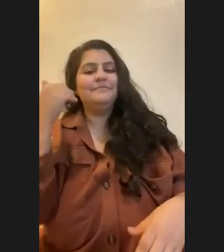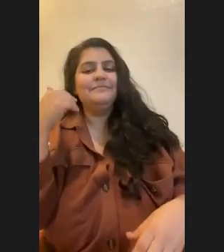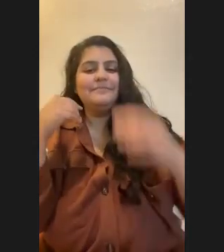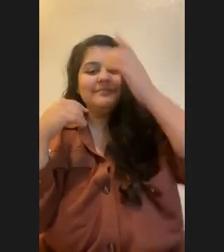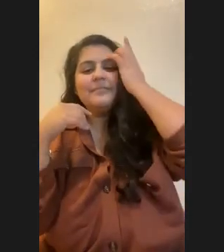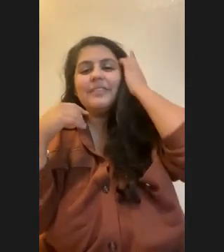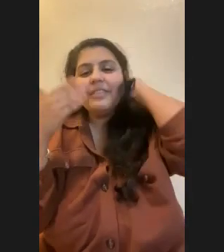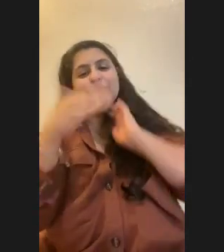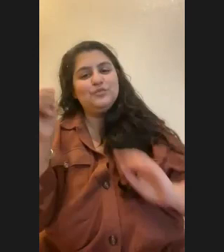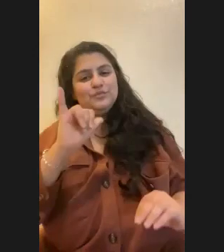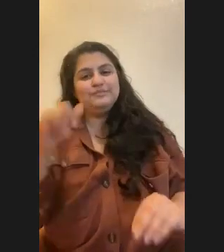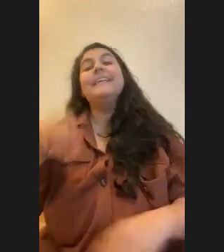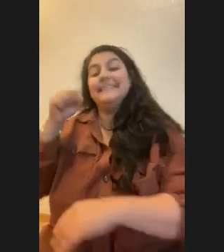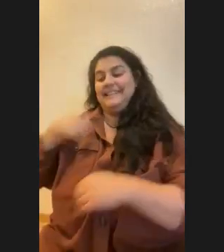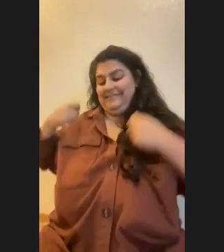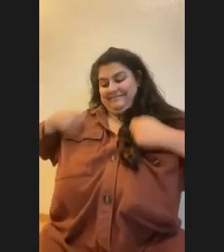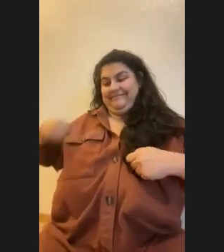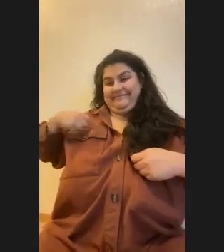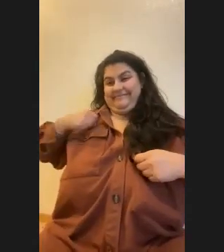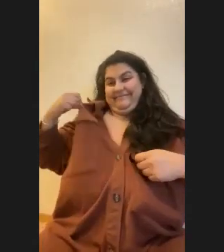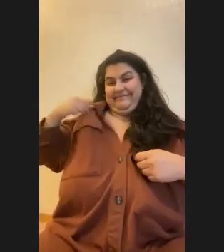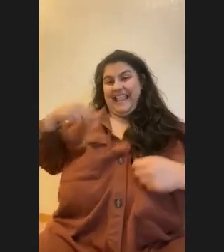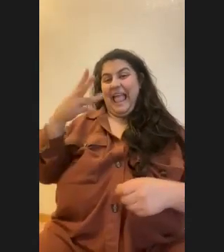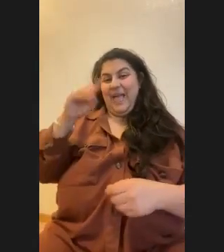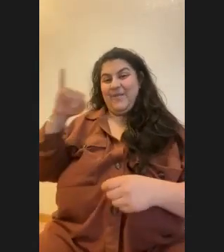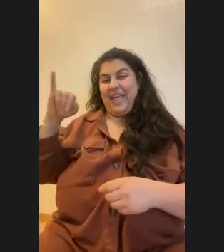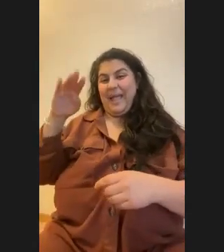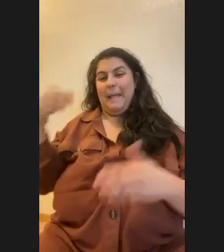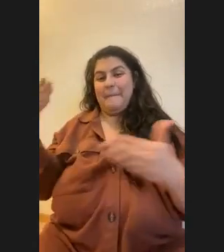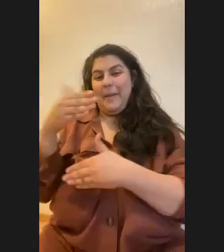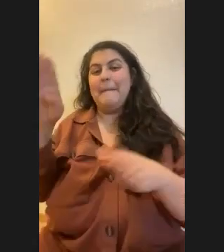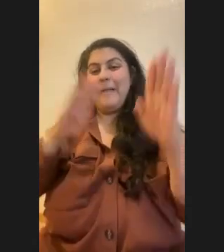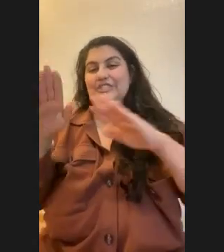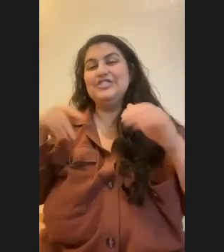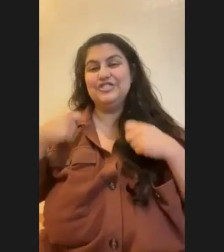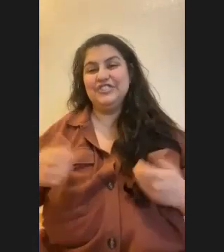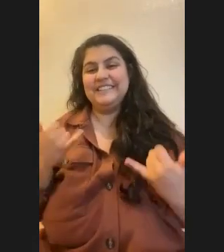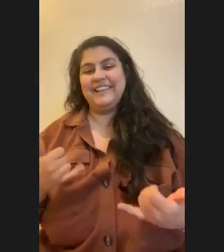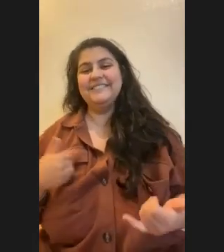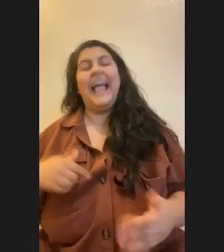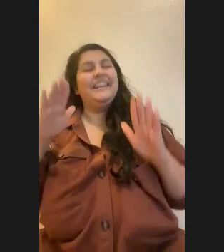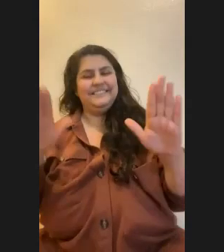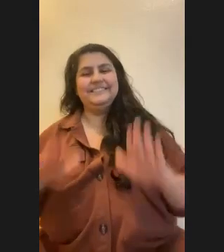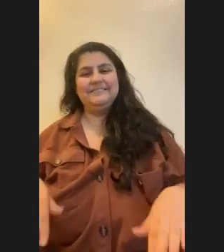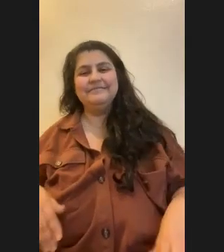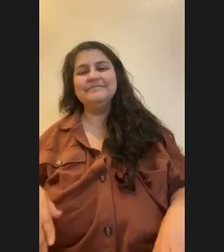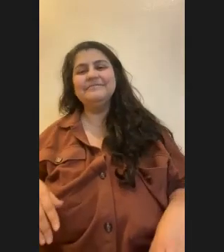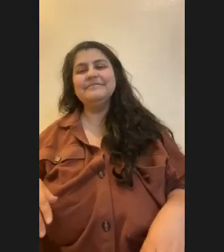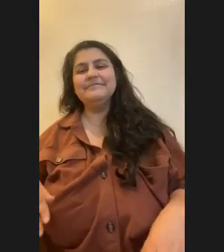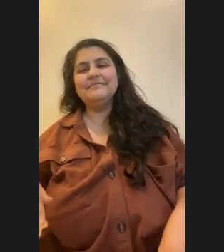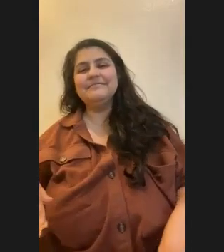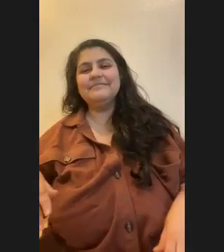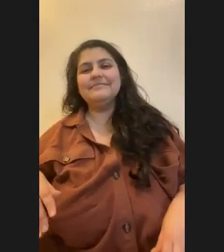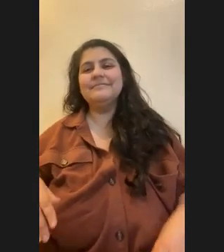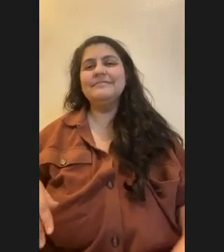enough wearing my Hawaii Institute of Marine Biology shirt. Nice. Very cool. Awesome. All right. And then yes, jellyfish too. There are